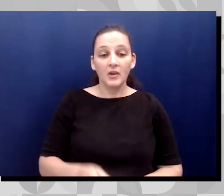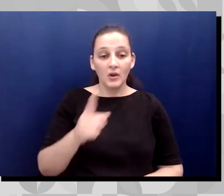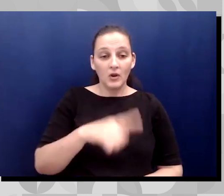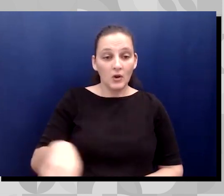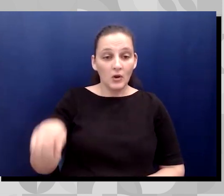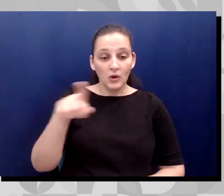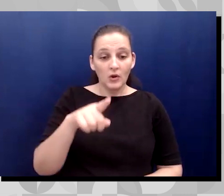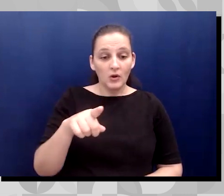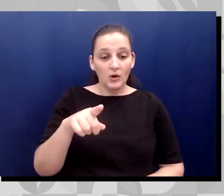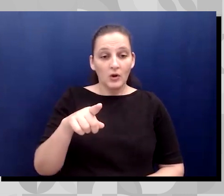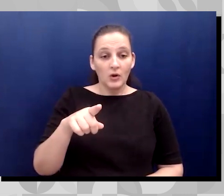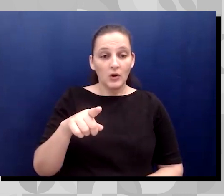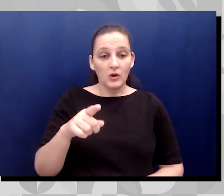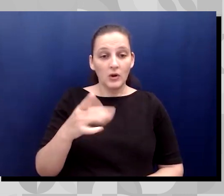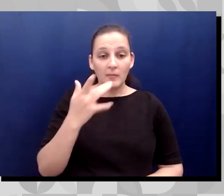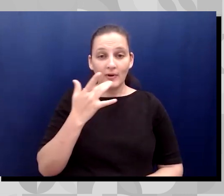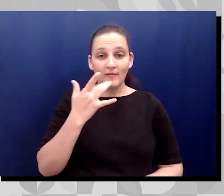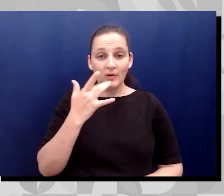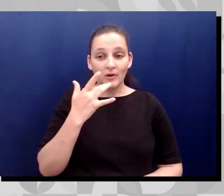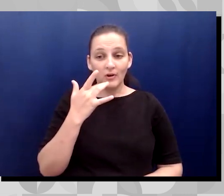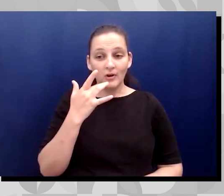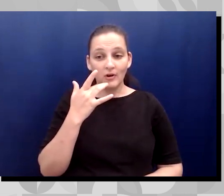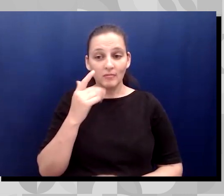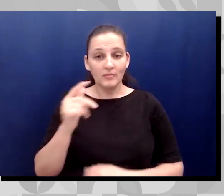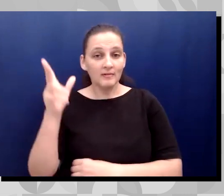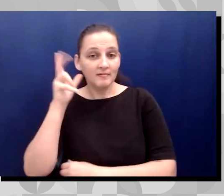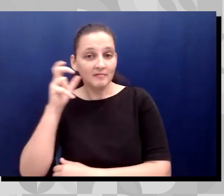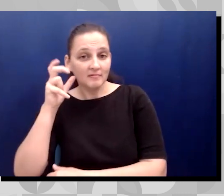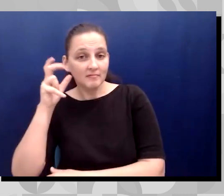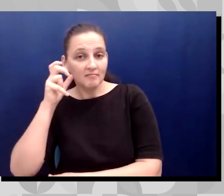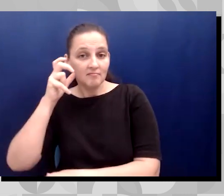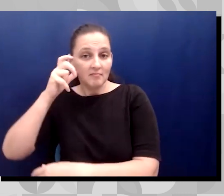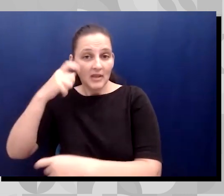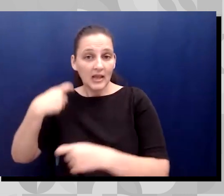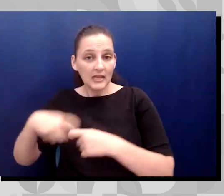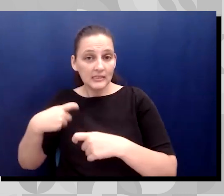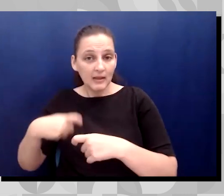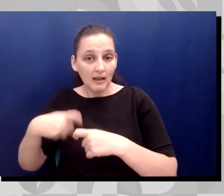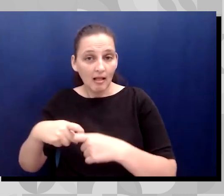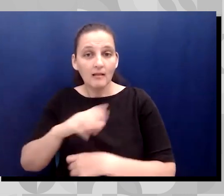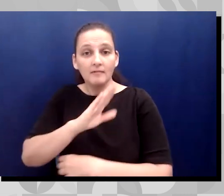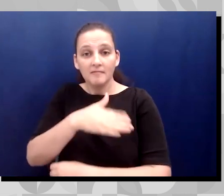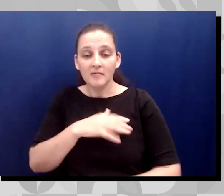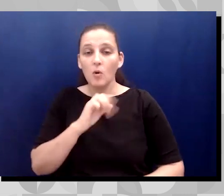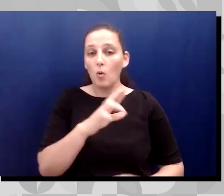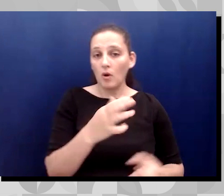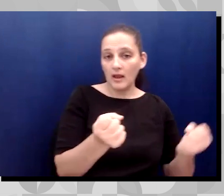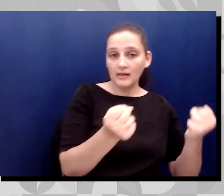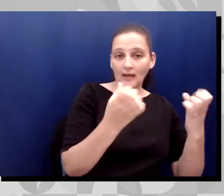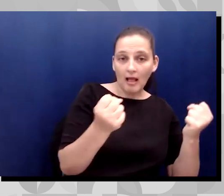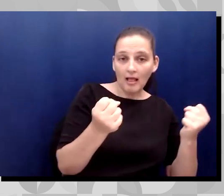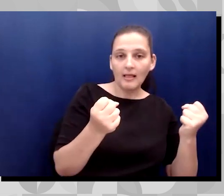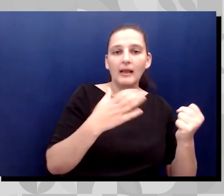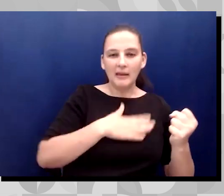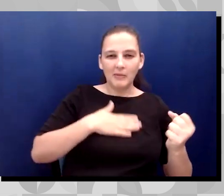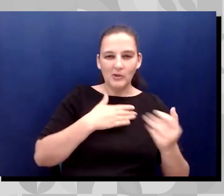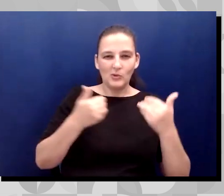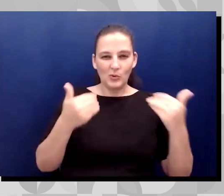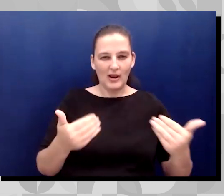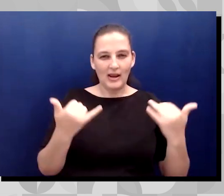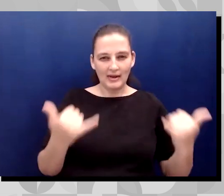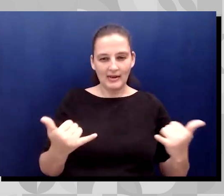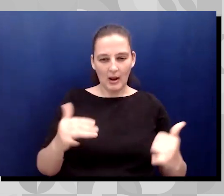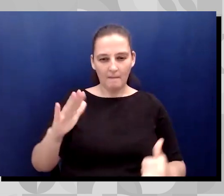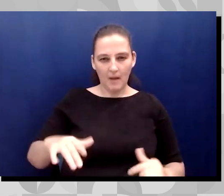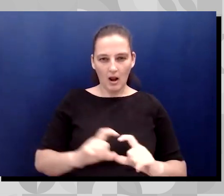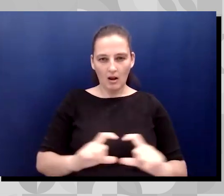would prefer the option to follow along in Espanol or ASL, please take the time now to adjust the